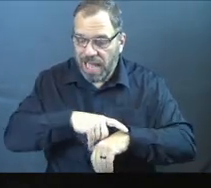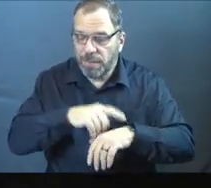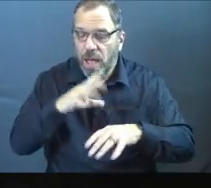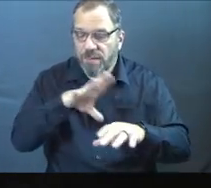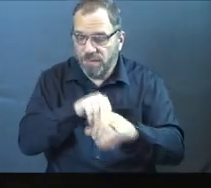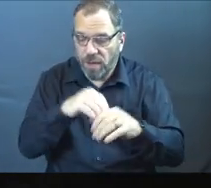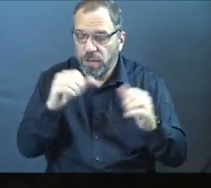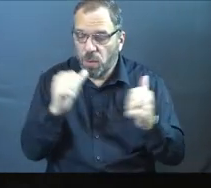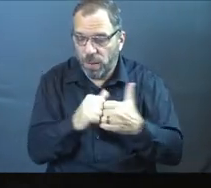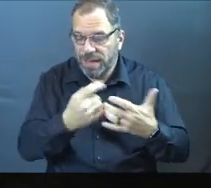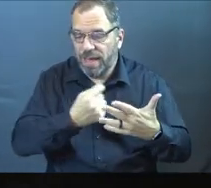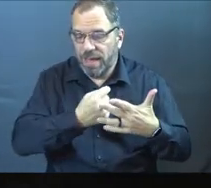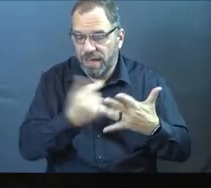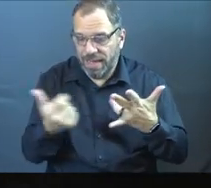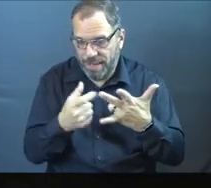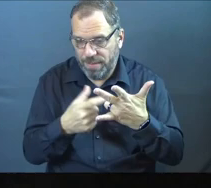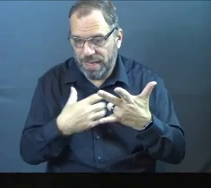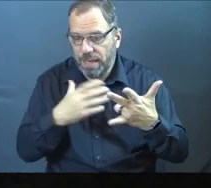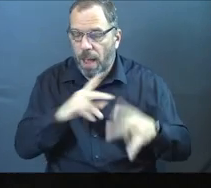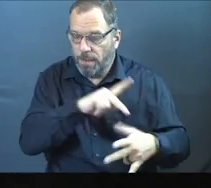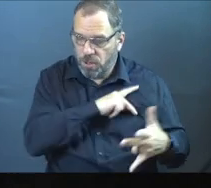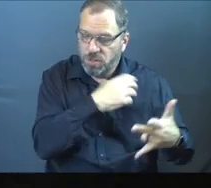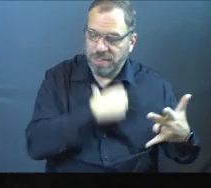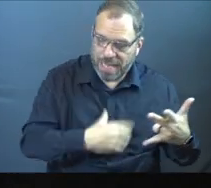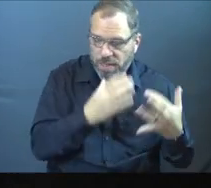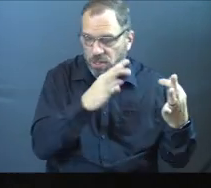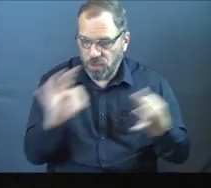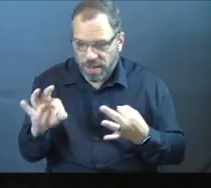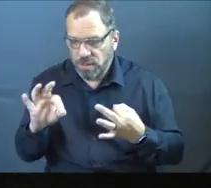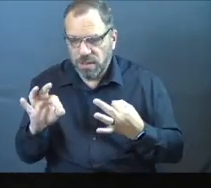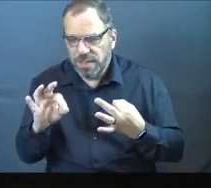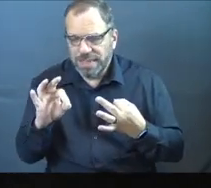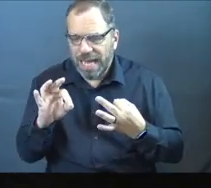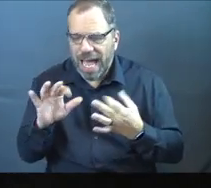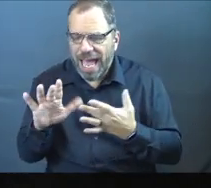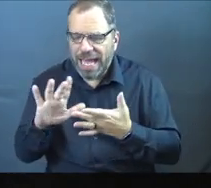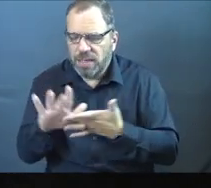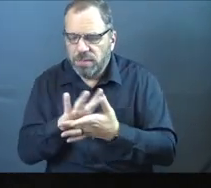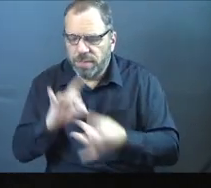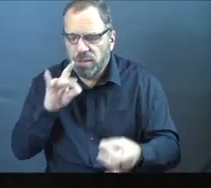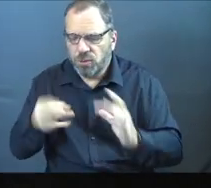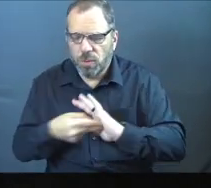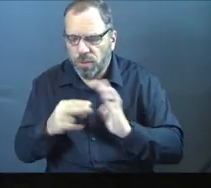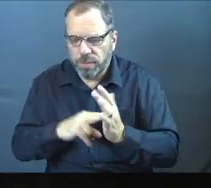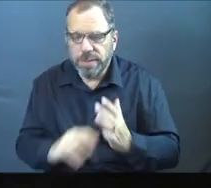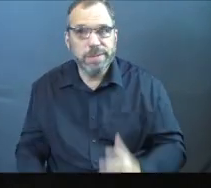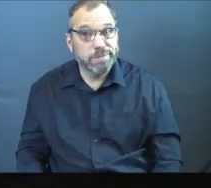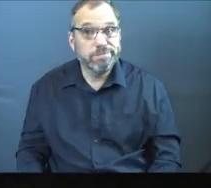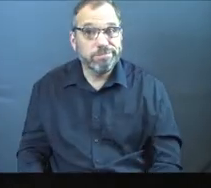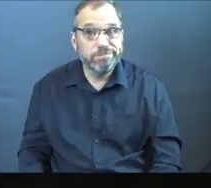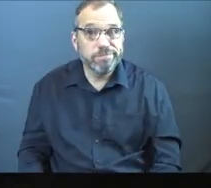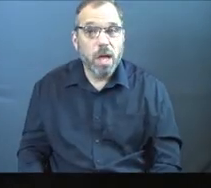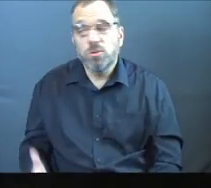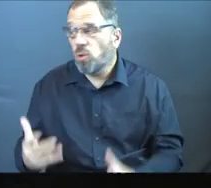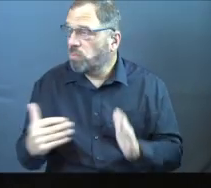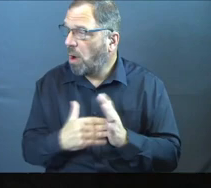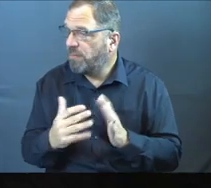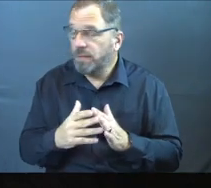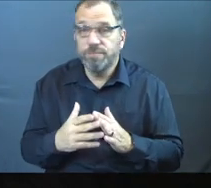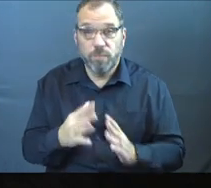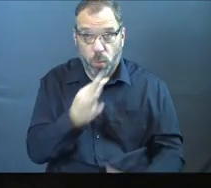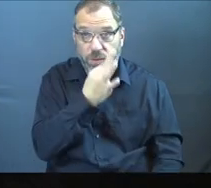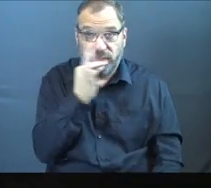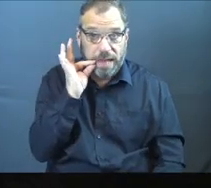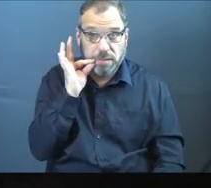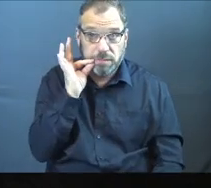involving the elimination of personal desires and distractions for a spiritual purpose. So oftentimes when